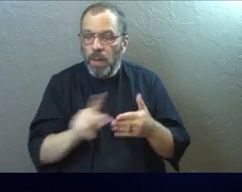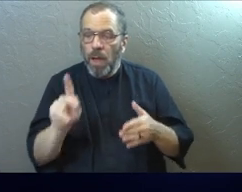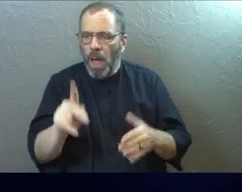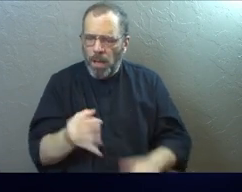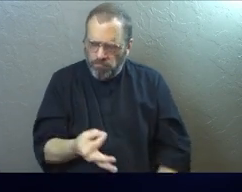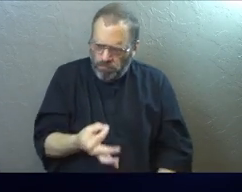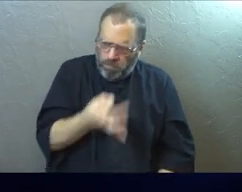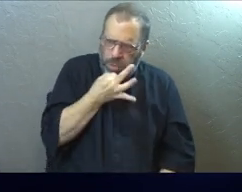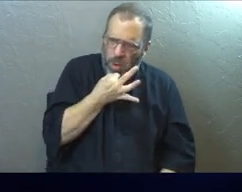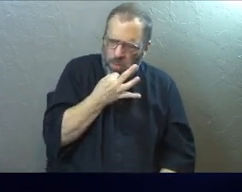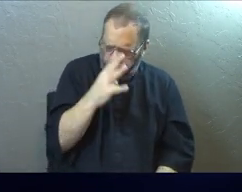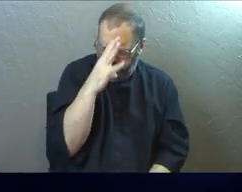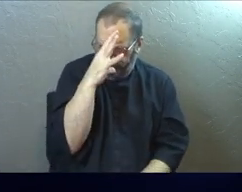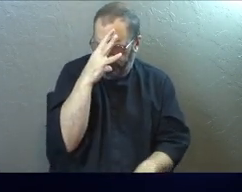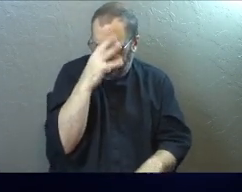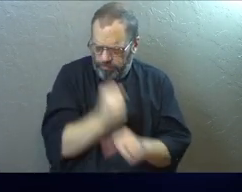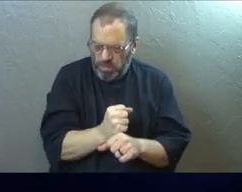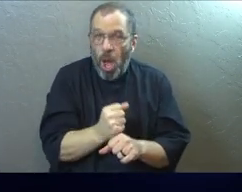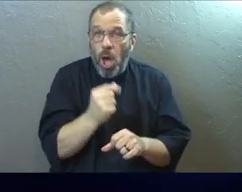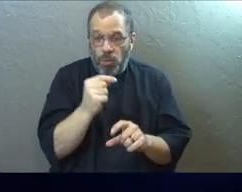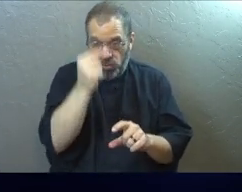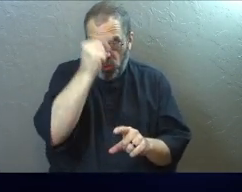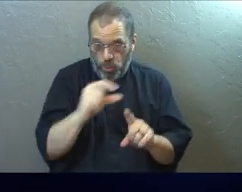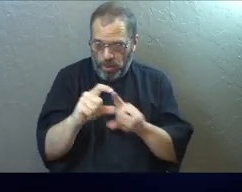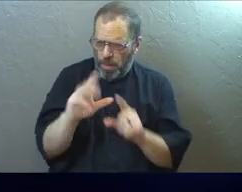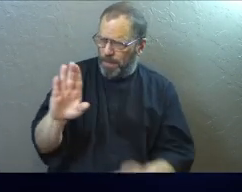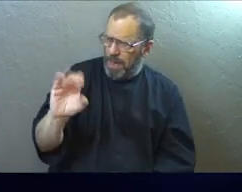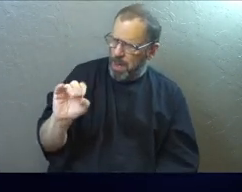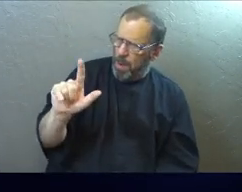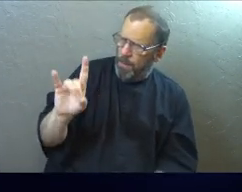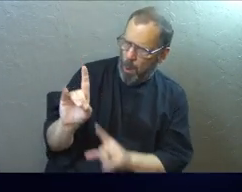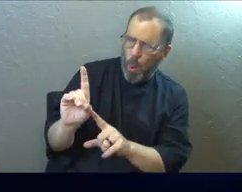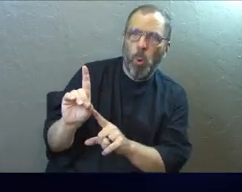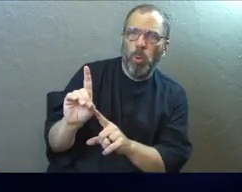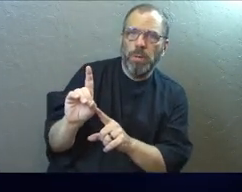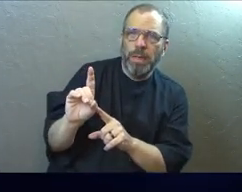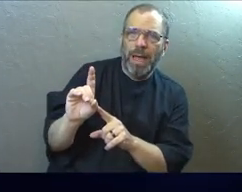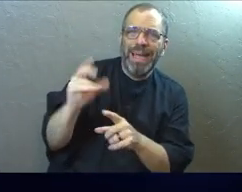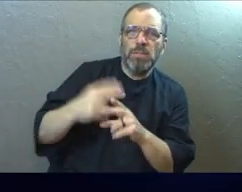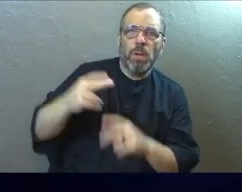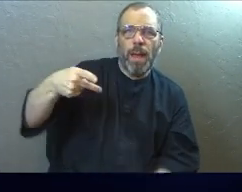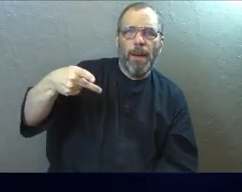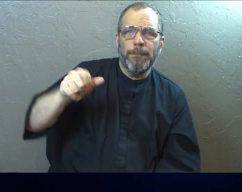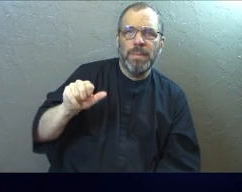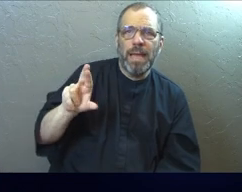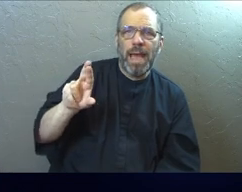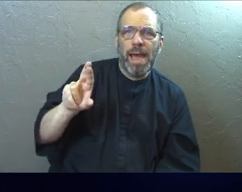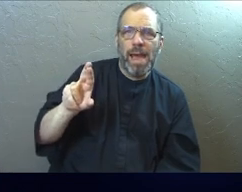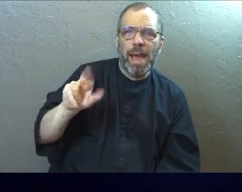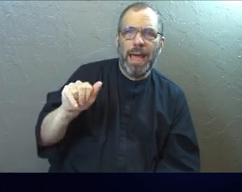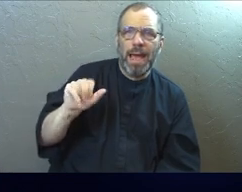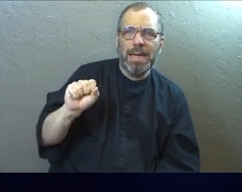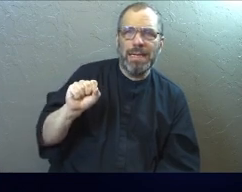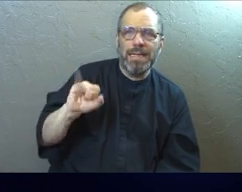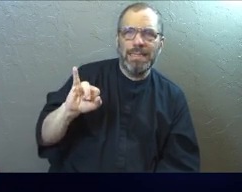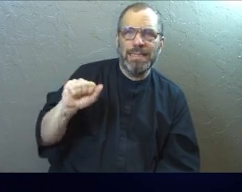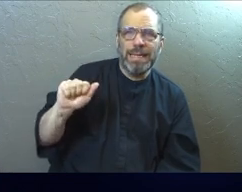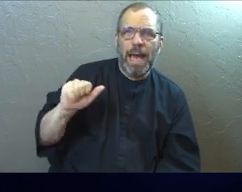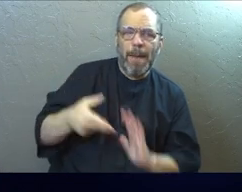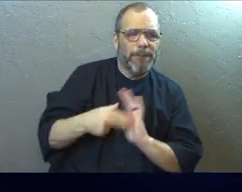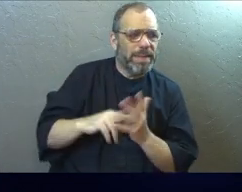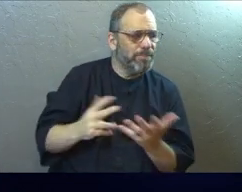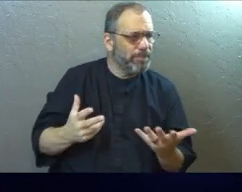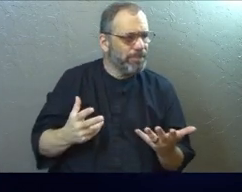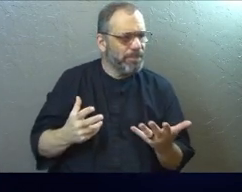be bold and be confident. So the Greek word for bold or boldness is parousia. Parousia. And its literal